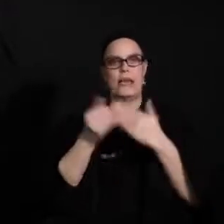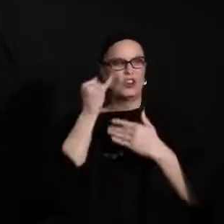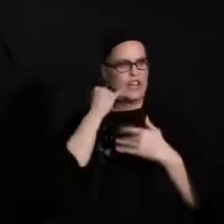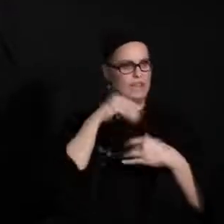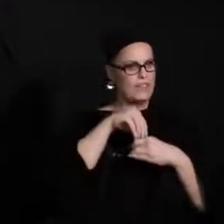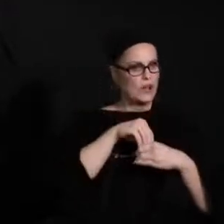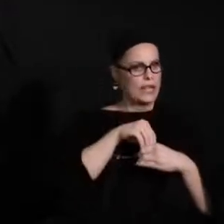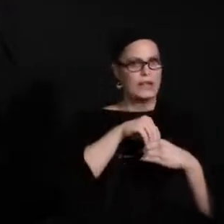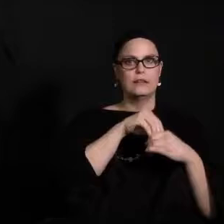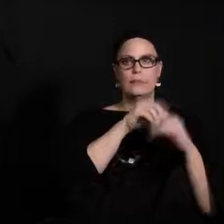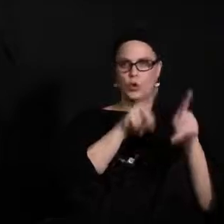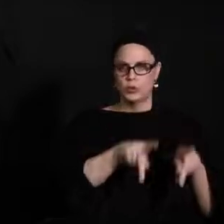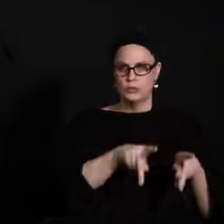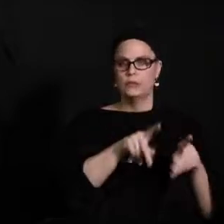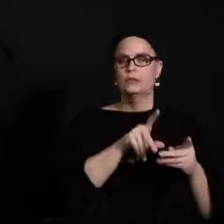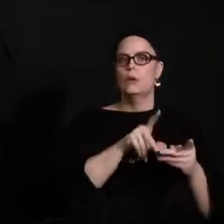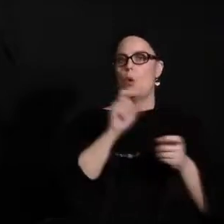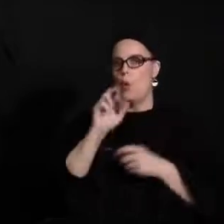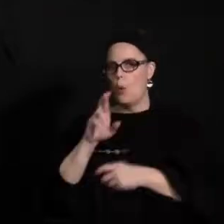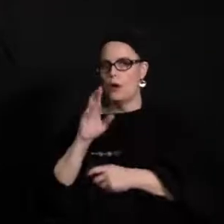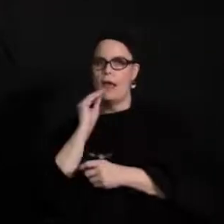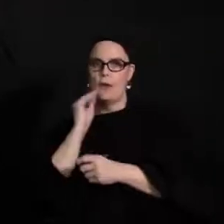if they're in school or at home.